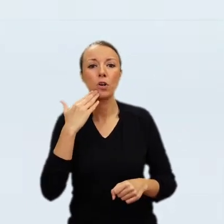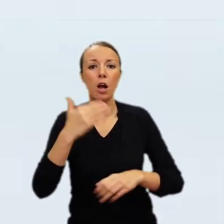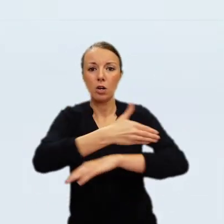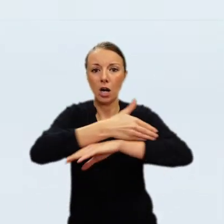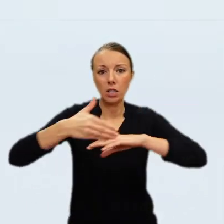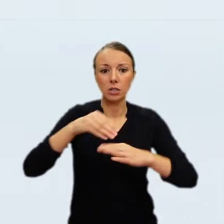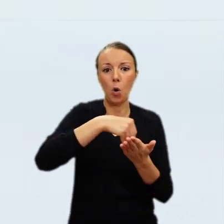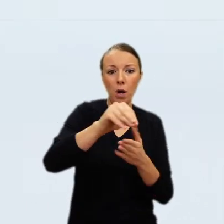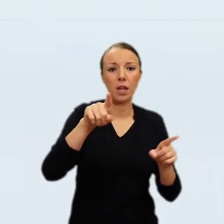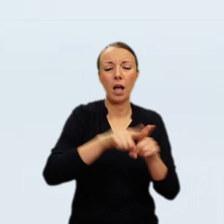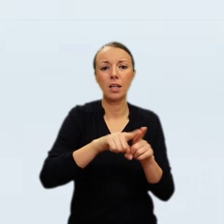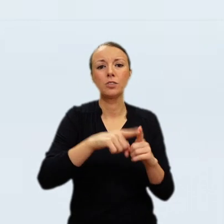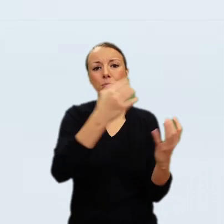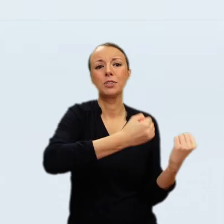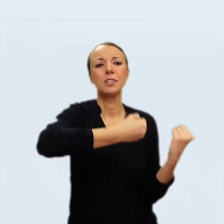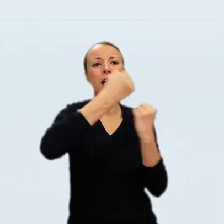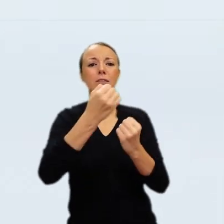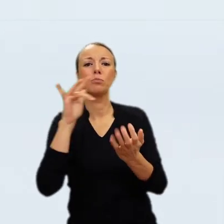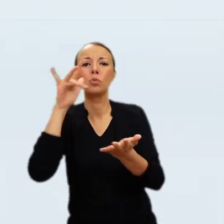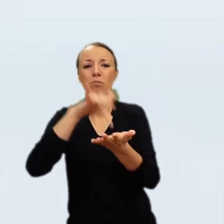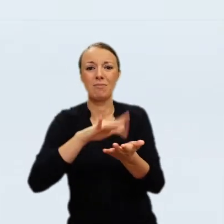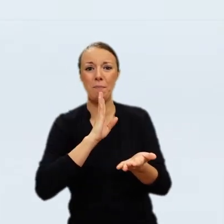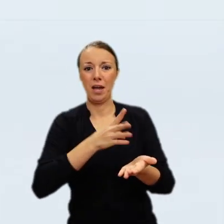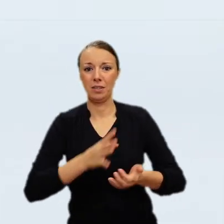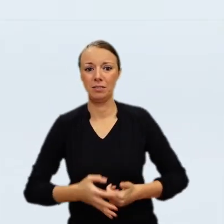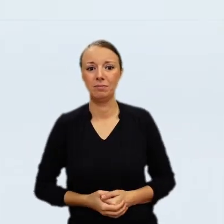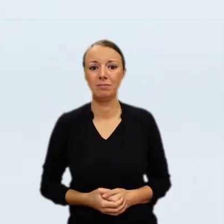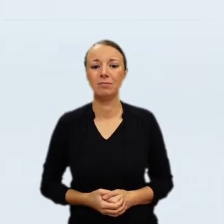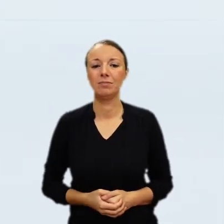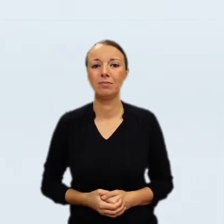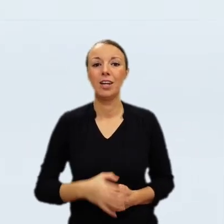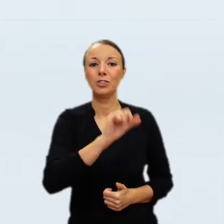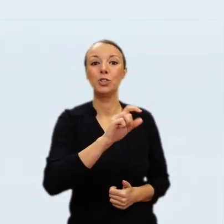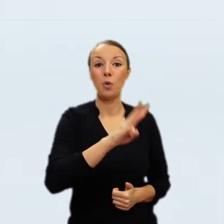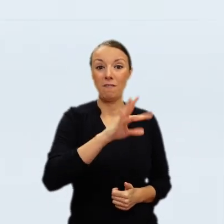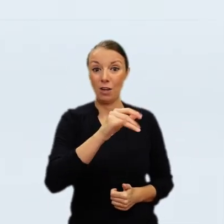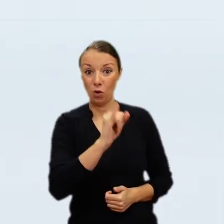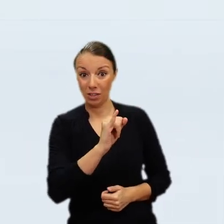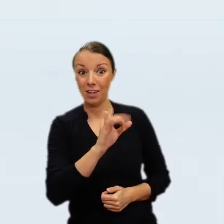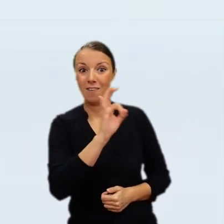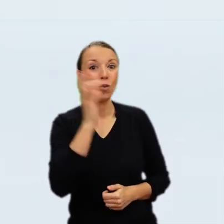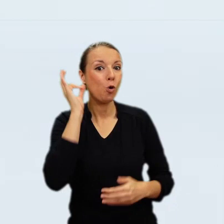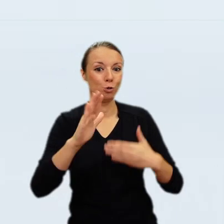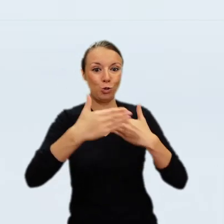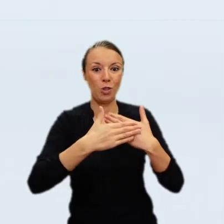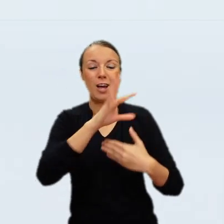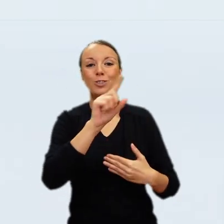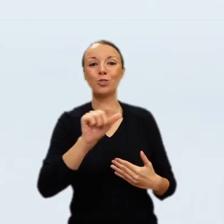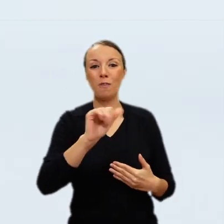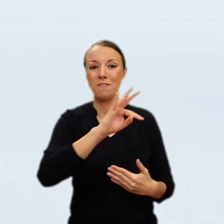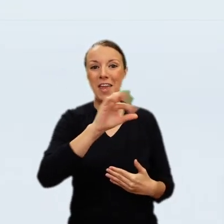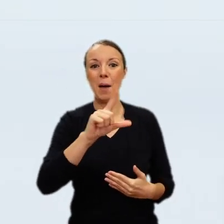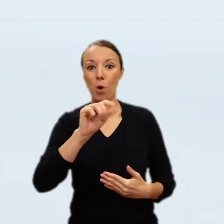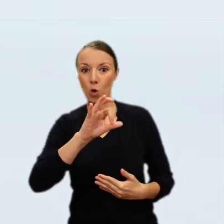with, especially as he only speaks very bad French, had decided to sell the painting in 1910 and had put his younger brother,